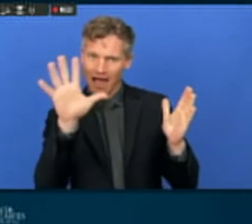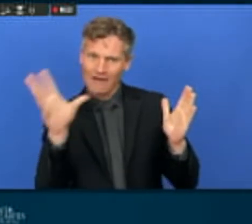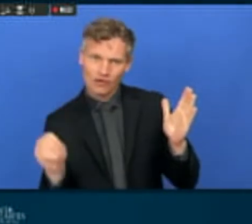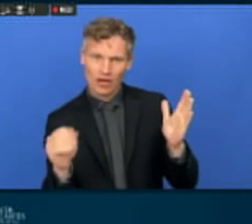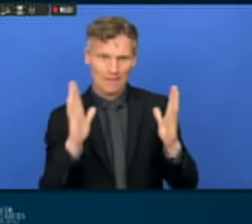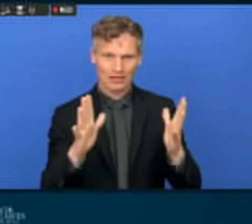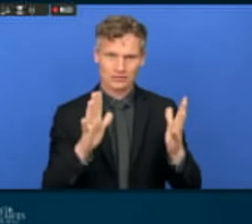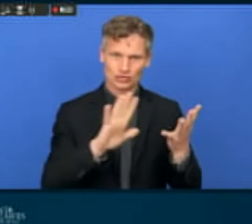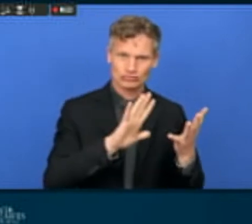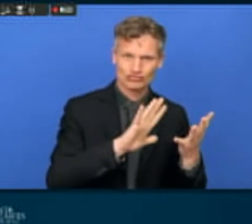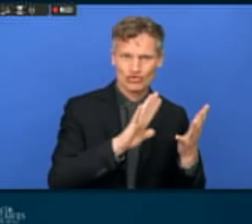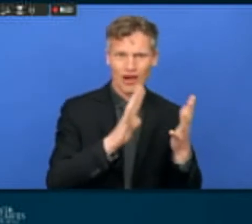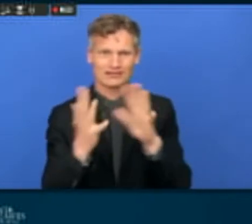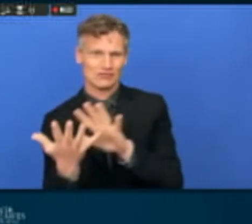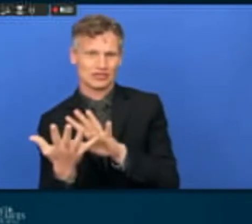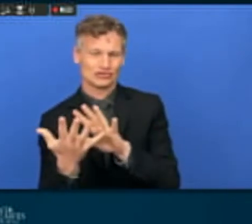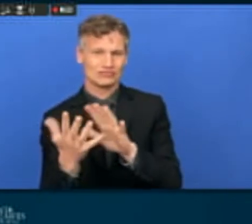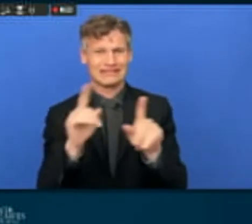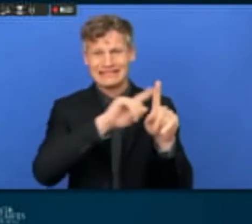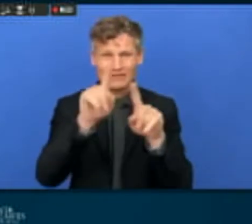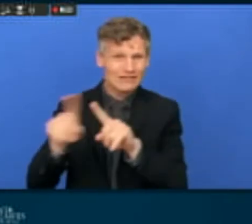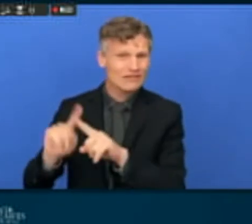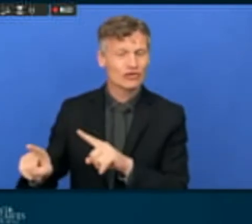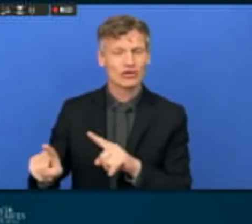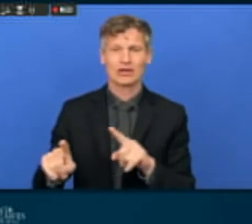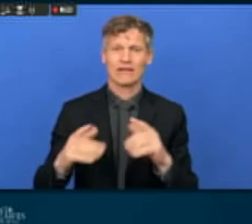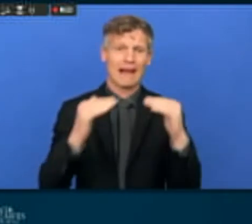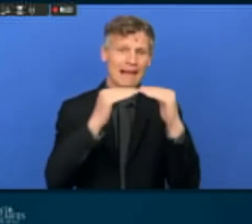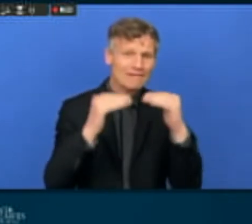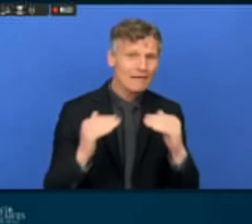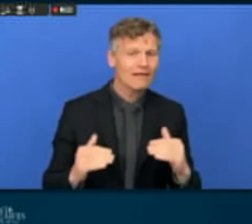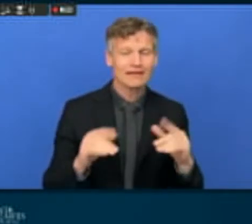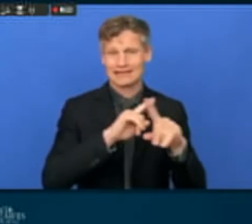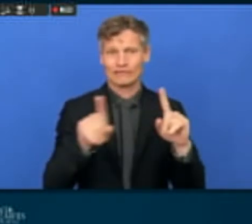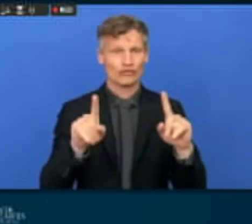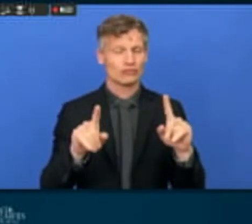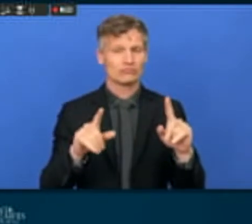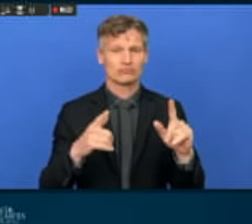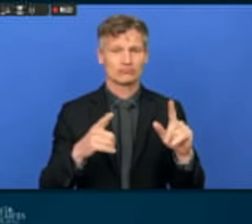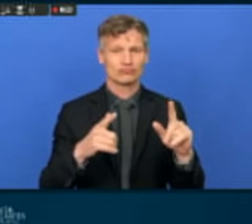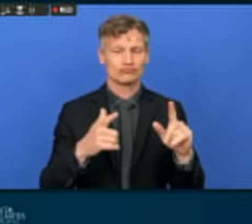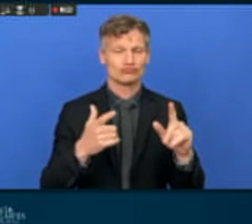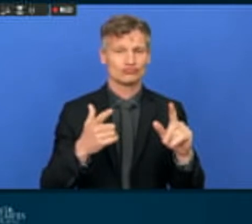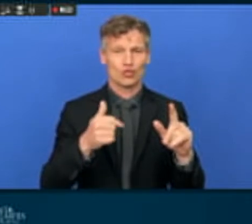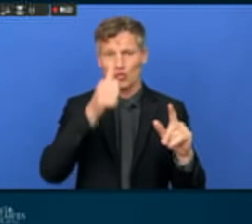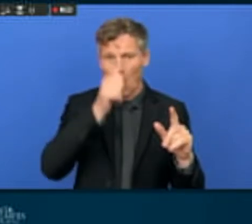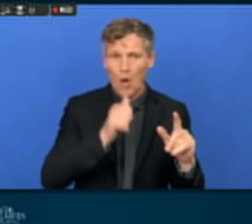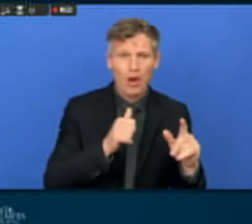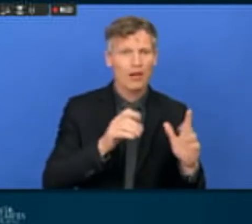of all levels, all spheres of government in implementing the urban agenda and the sustainable